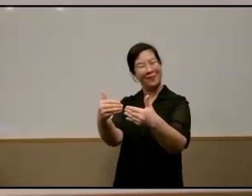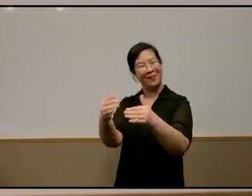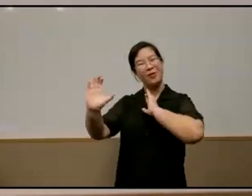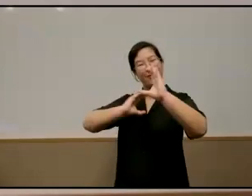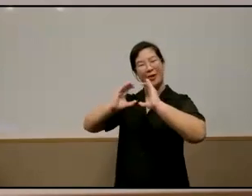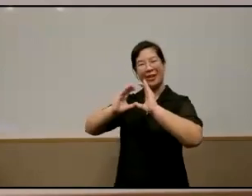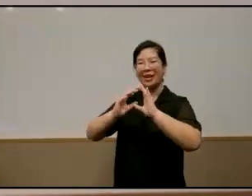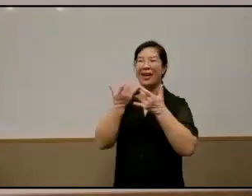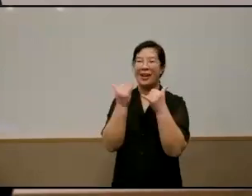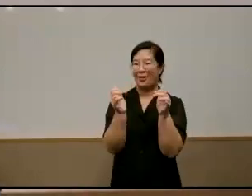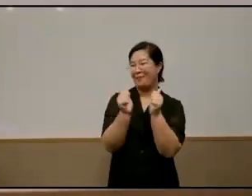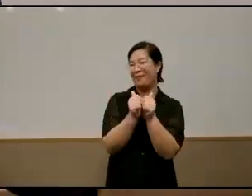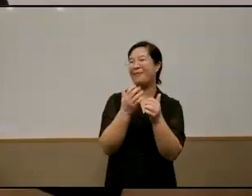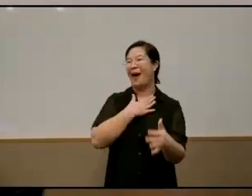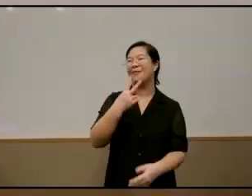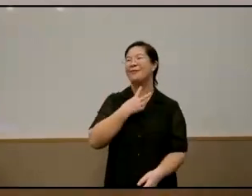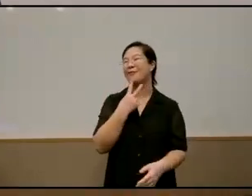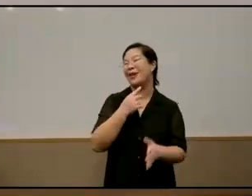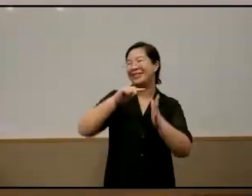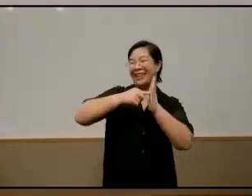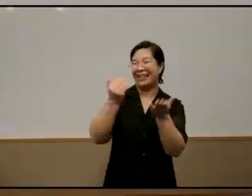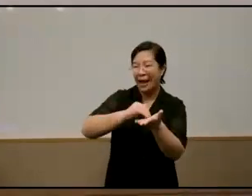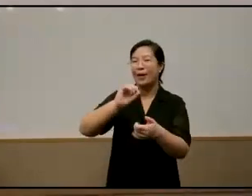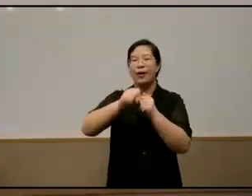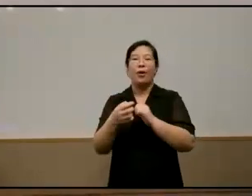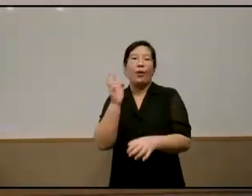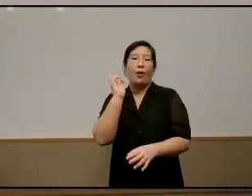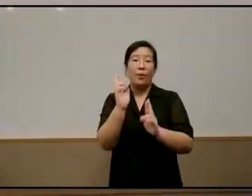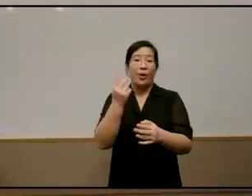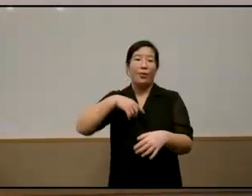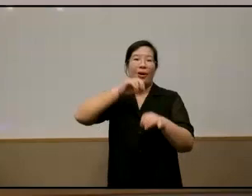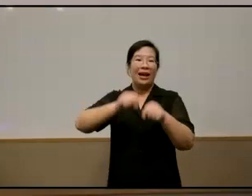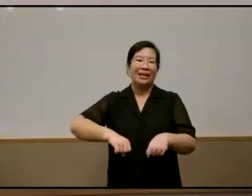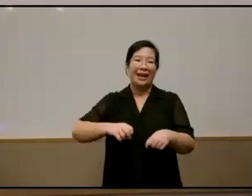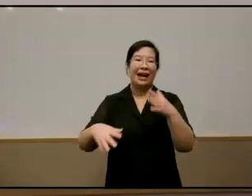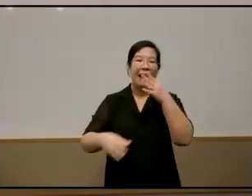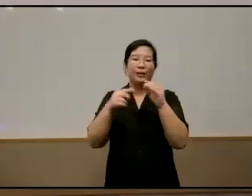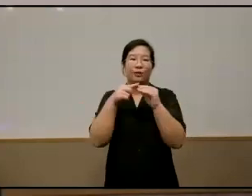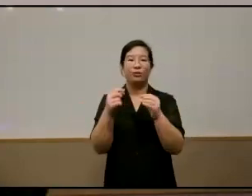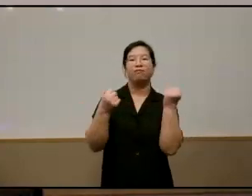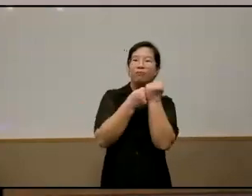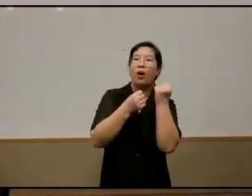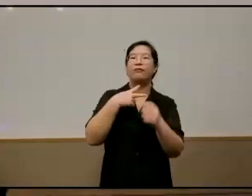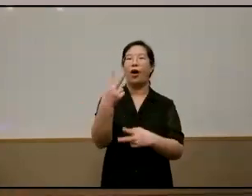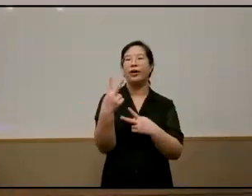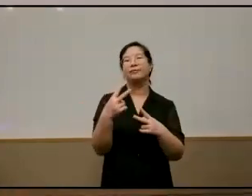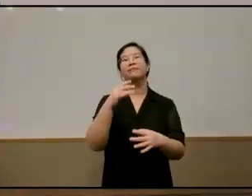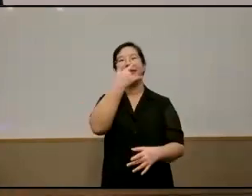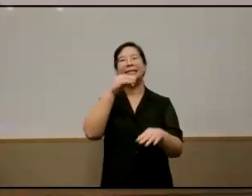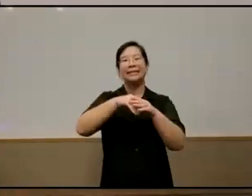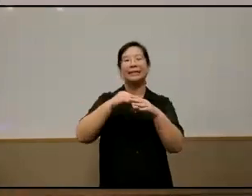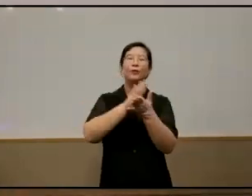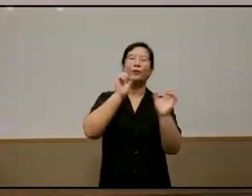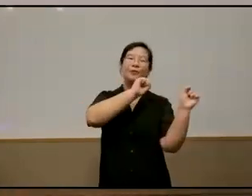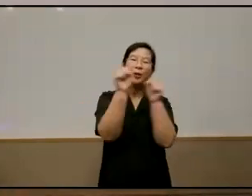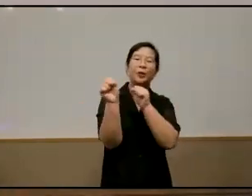with my voice coming back a little bit more we can also add to the voice of the children in our school system and how that we can